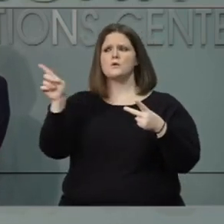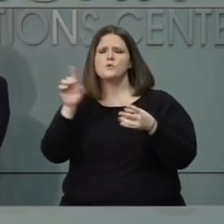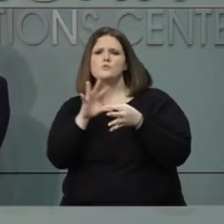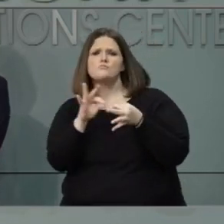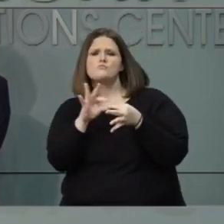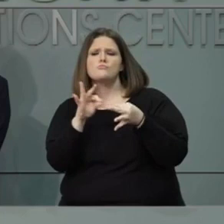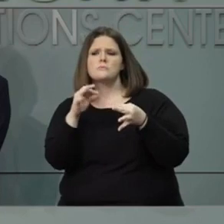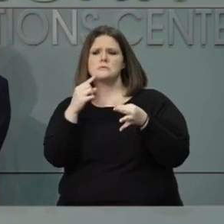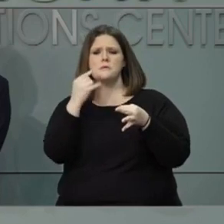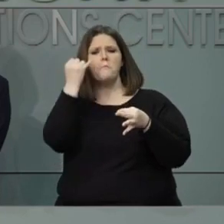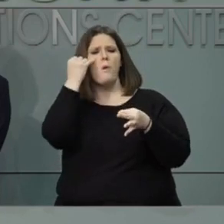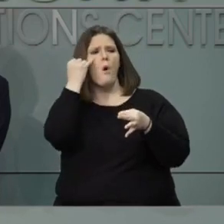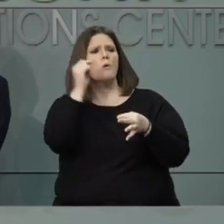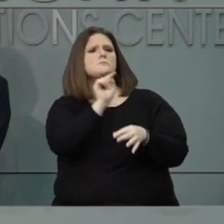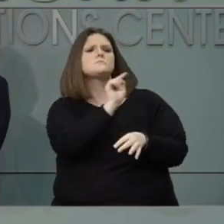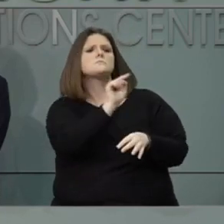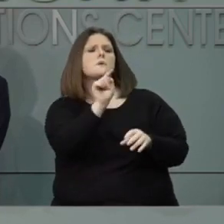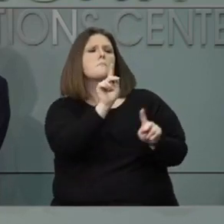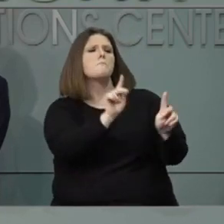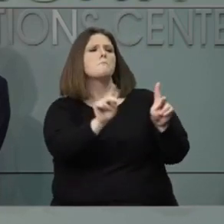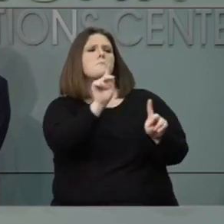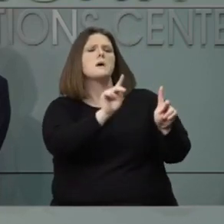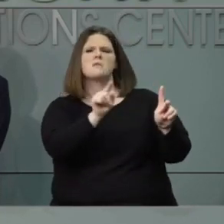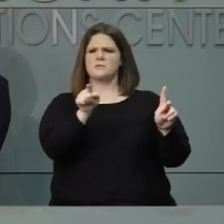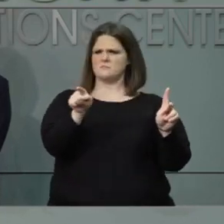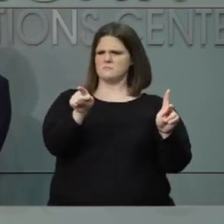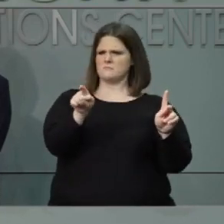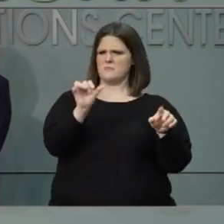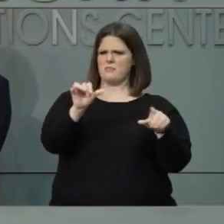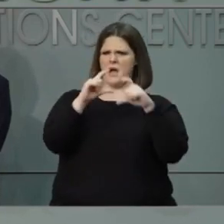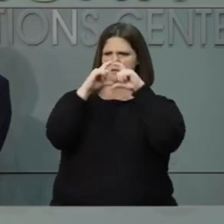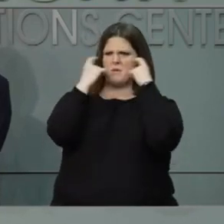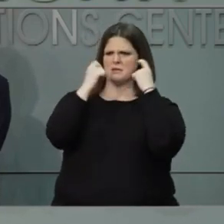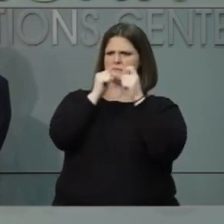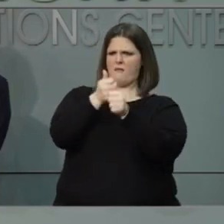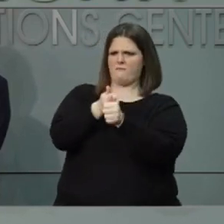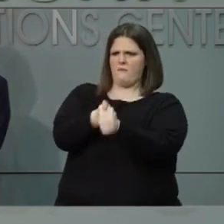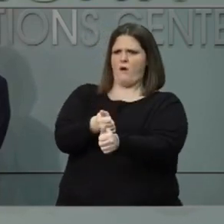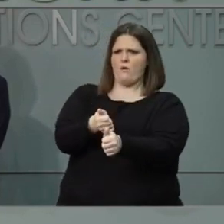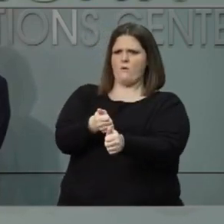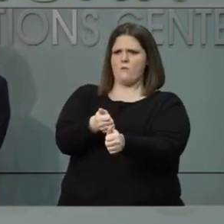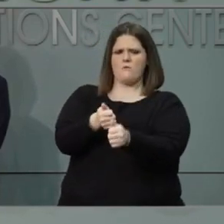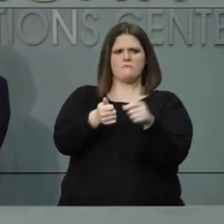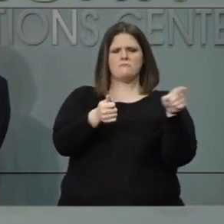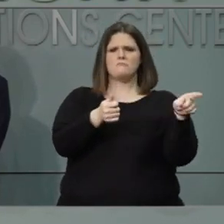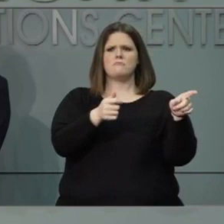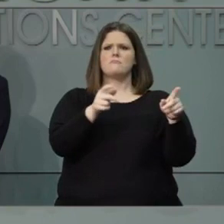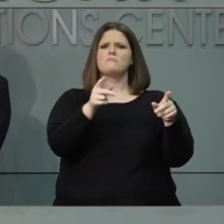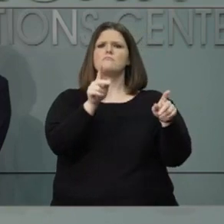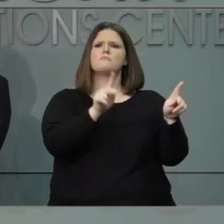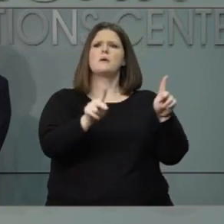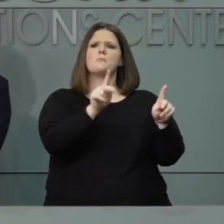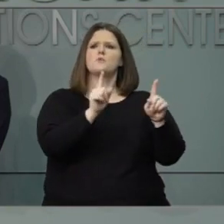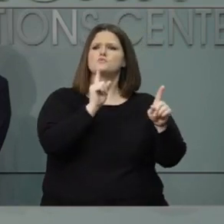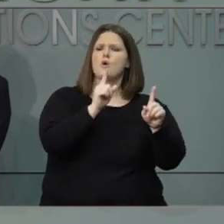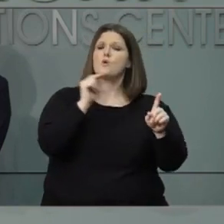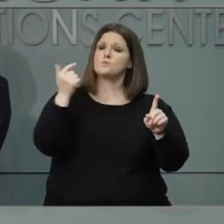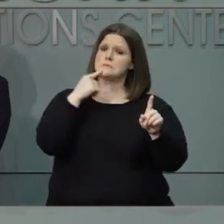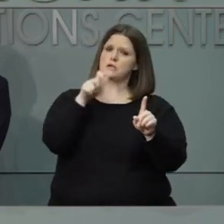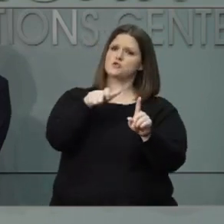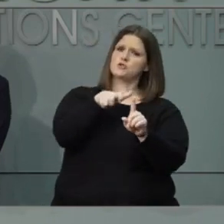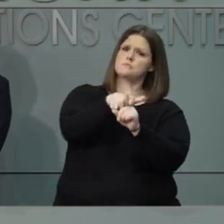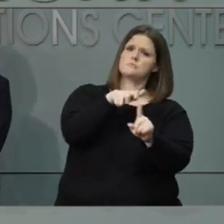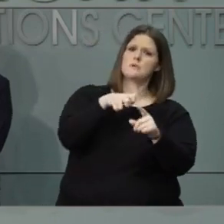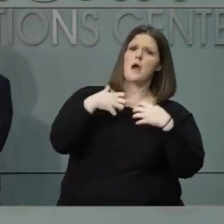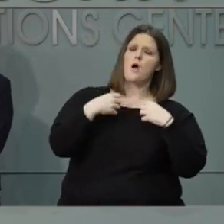about businesses not complying with the mask mandate that they should talk to their local health department.